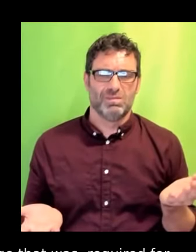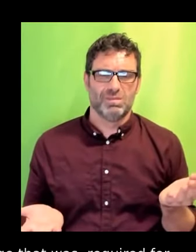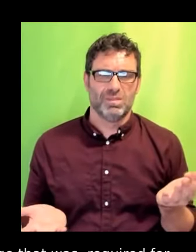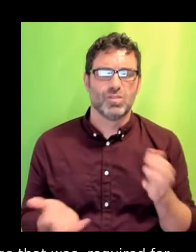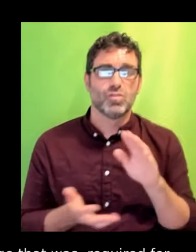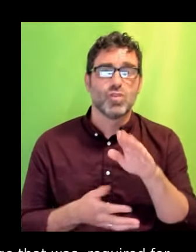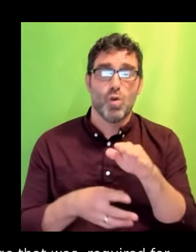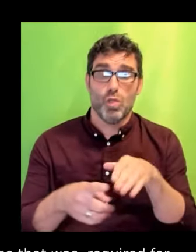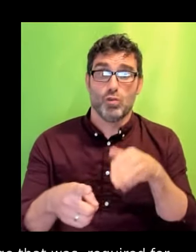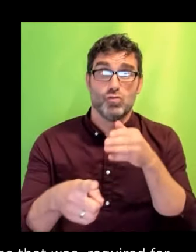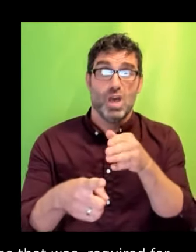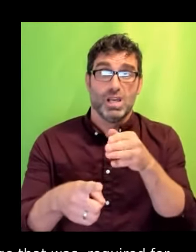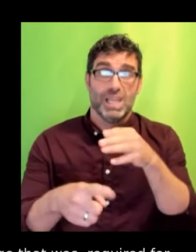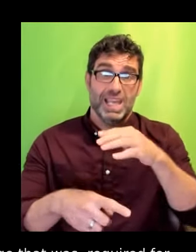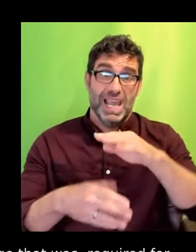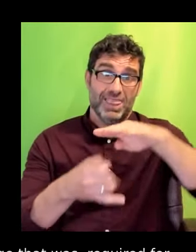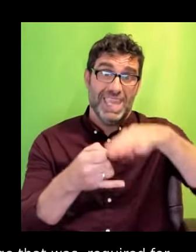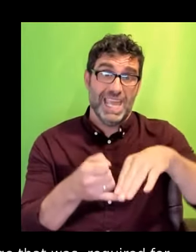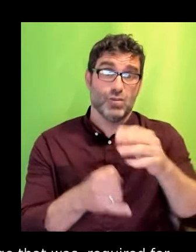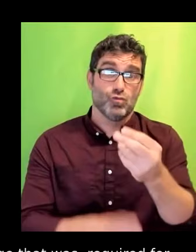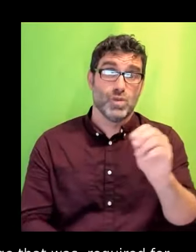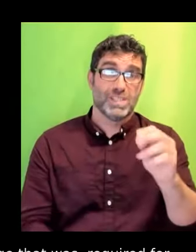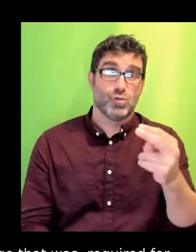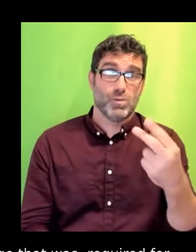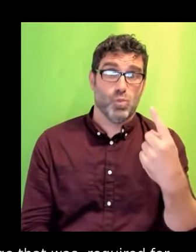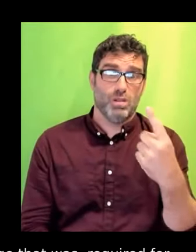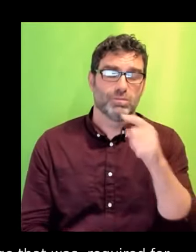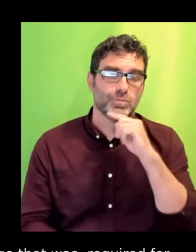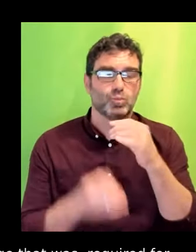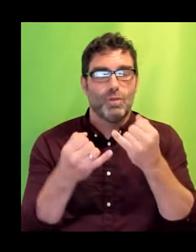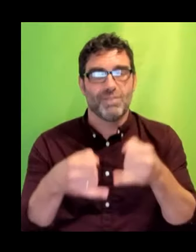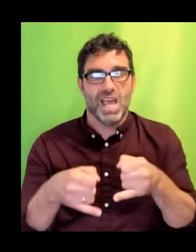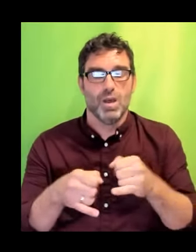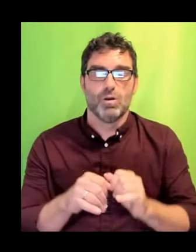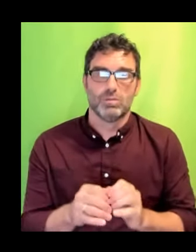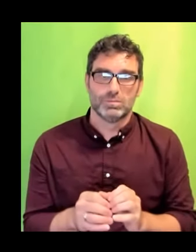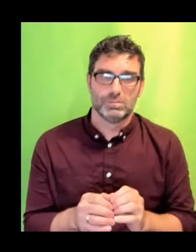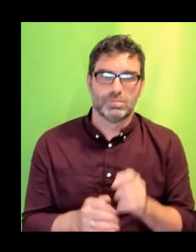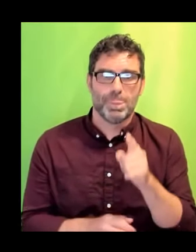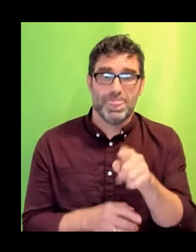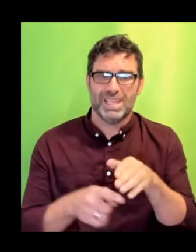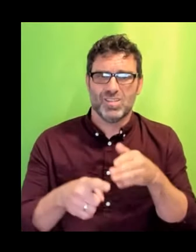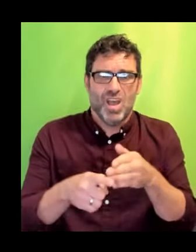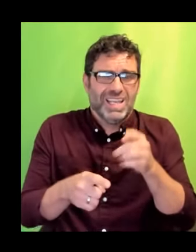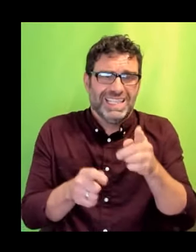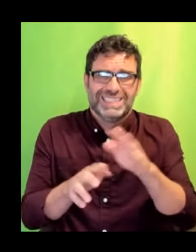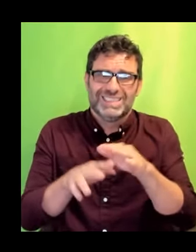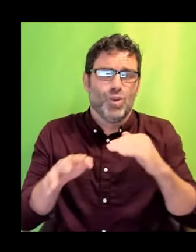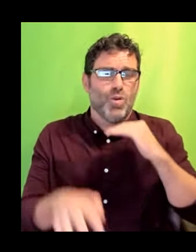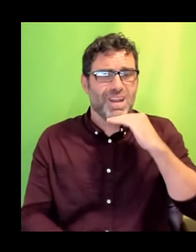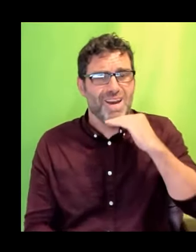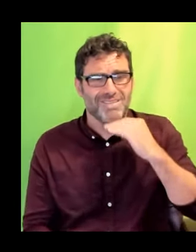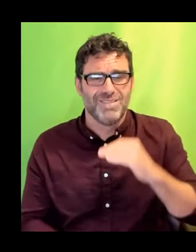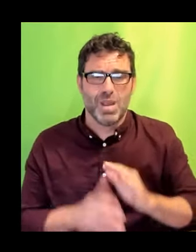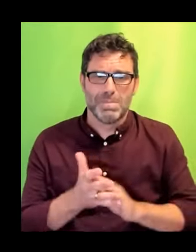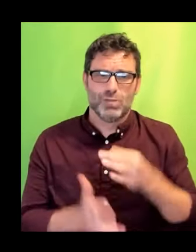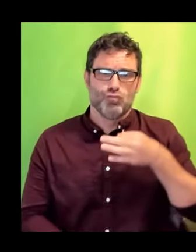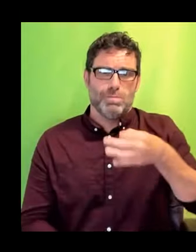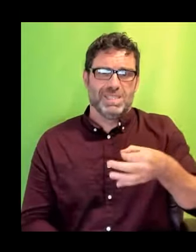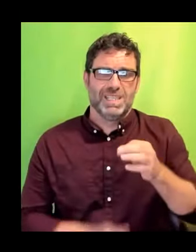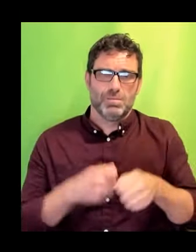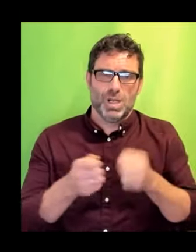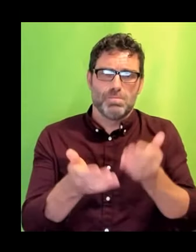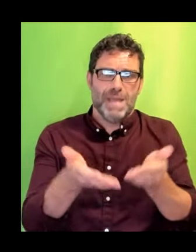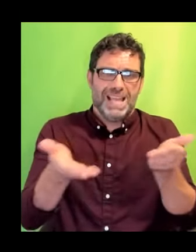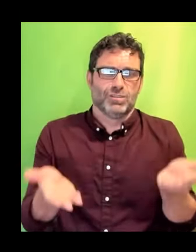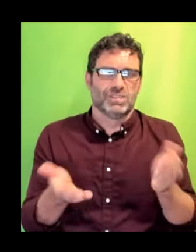of 2021 and that target, as the report itself states, is not enough to make representation truly proportional. According